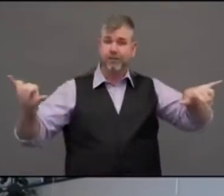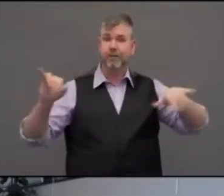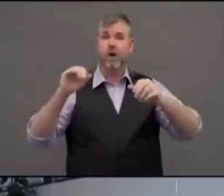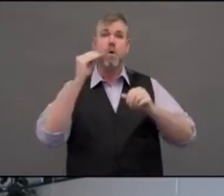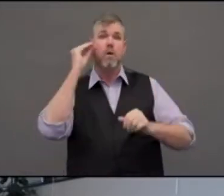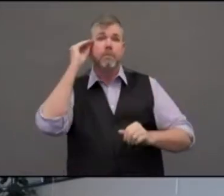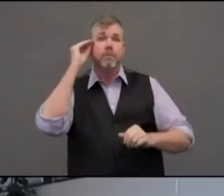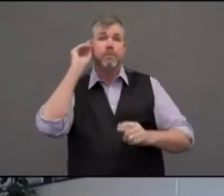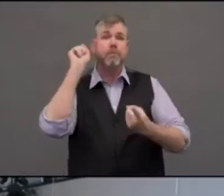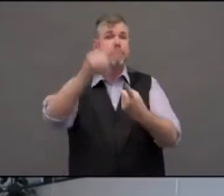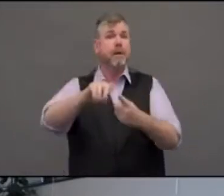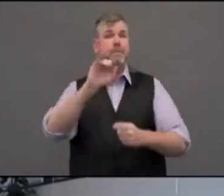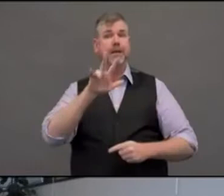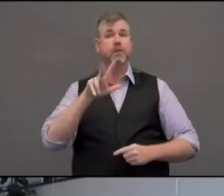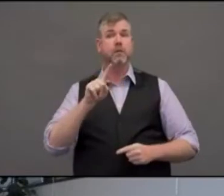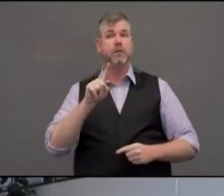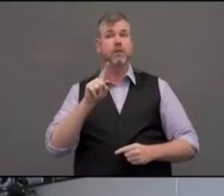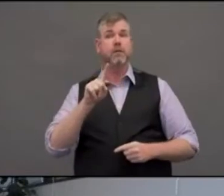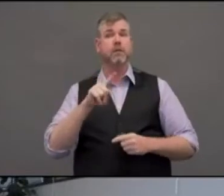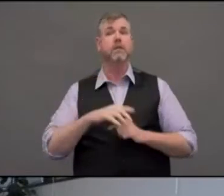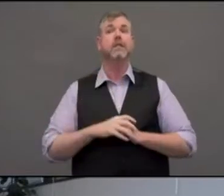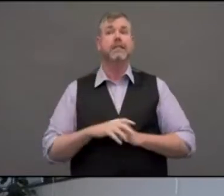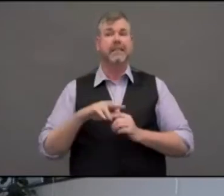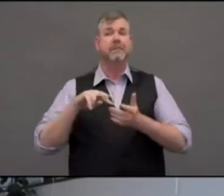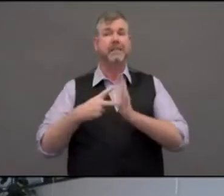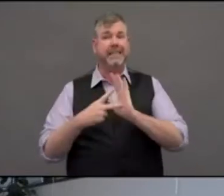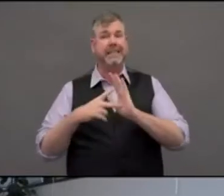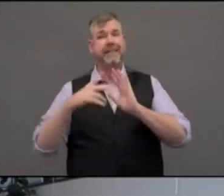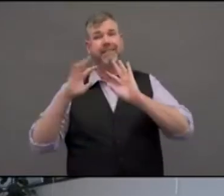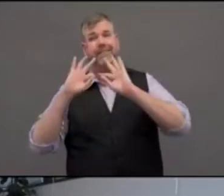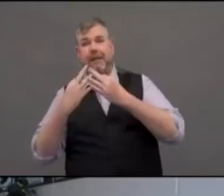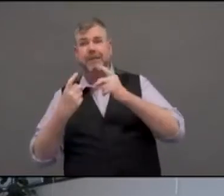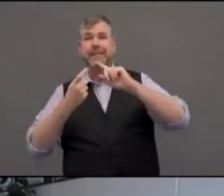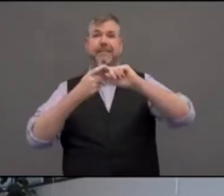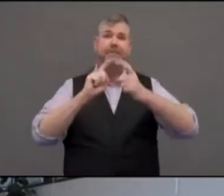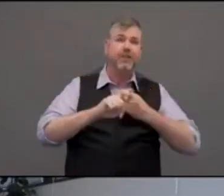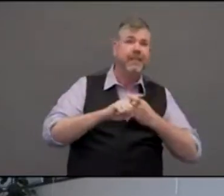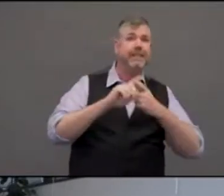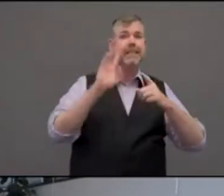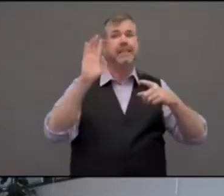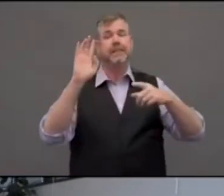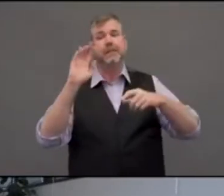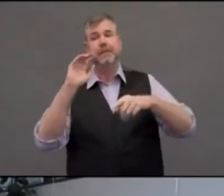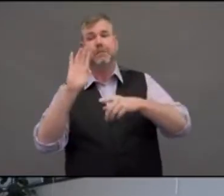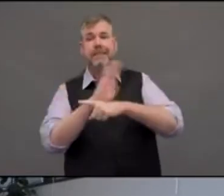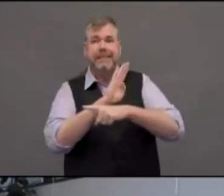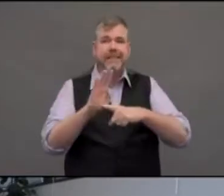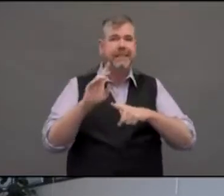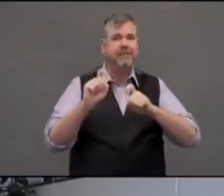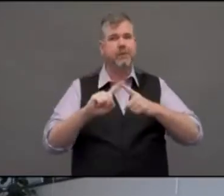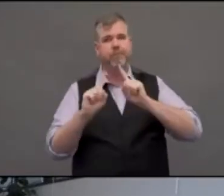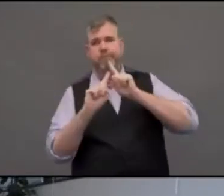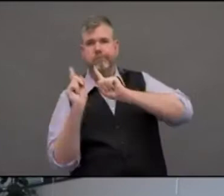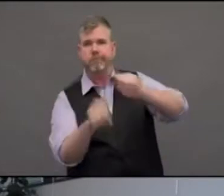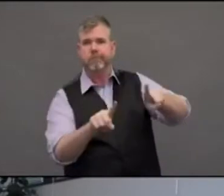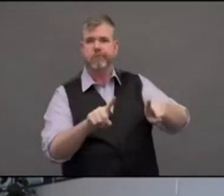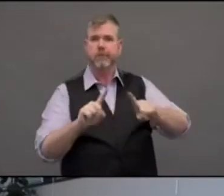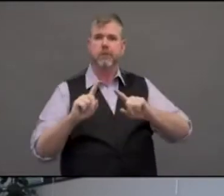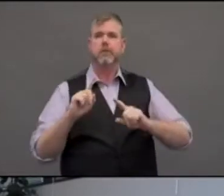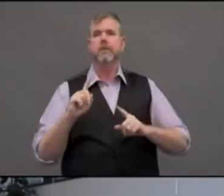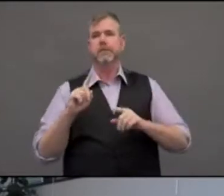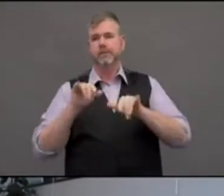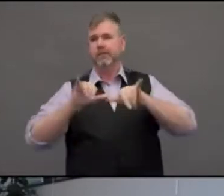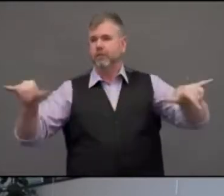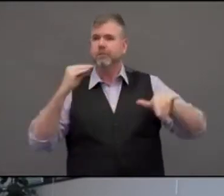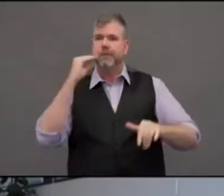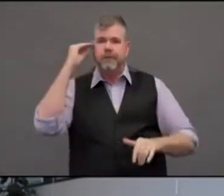your friends and families and colleagues and why continuing to abide by this order is so critical to helping us get through this crisis? Why do we still